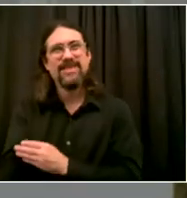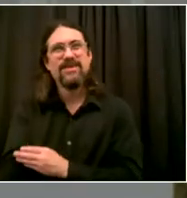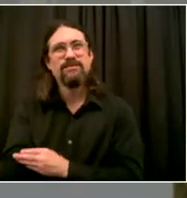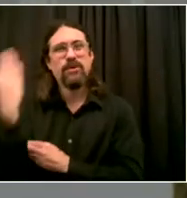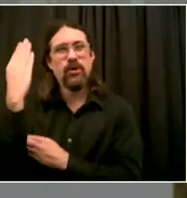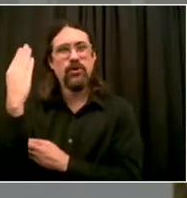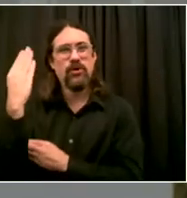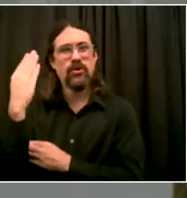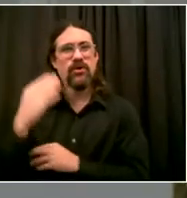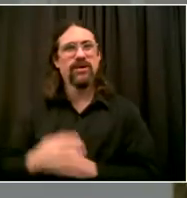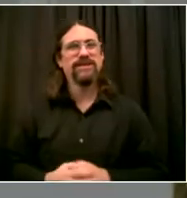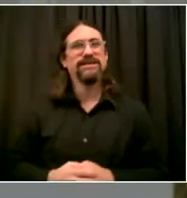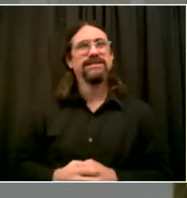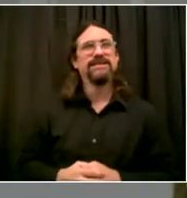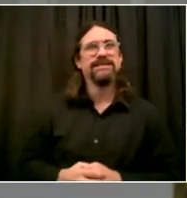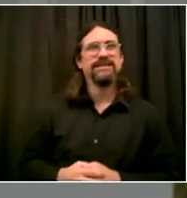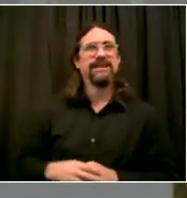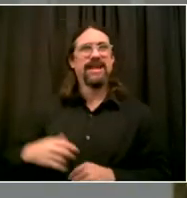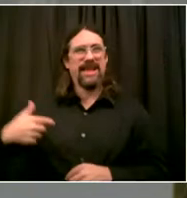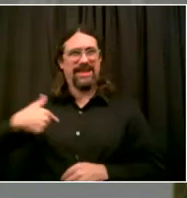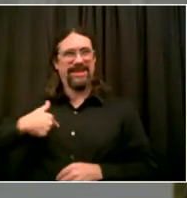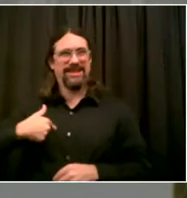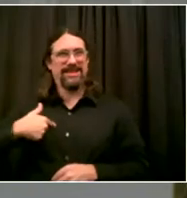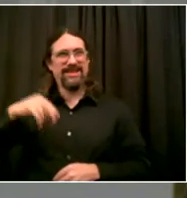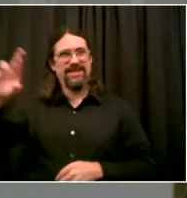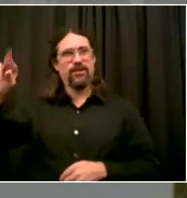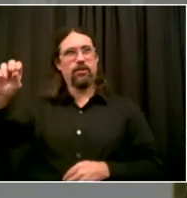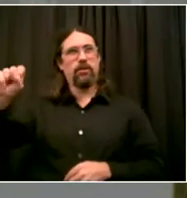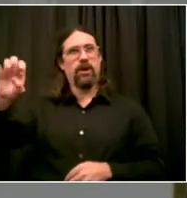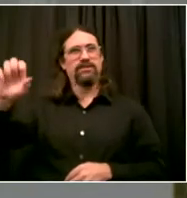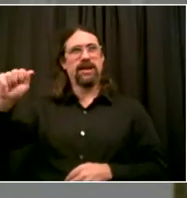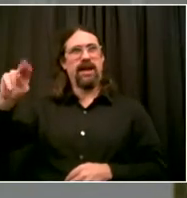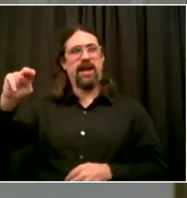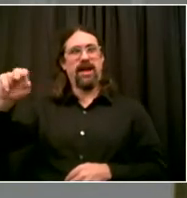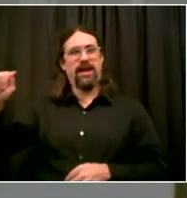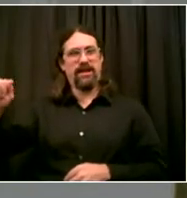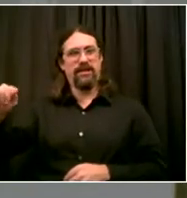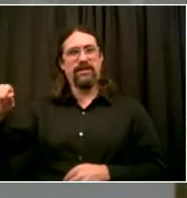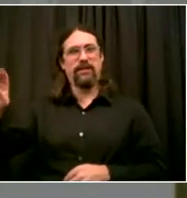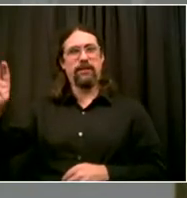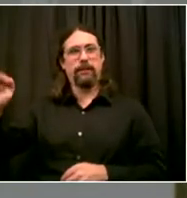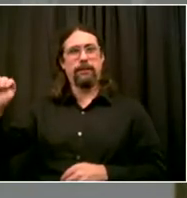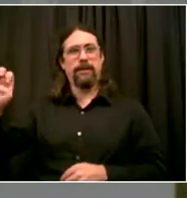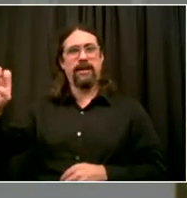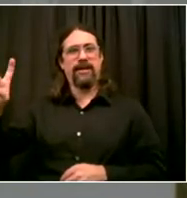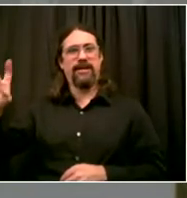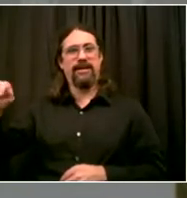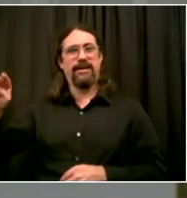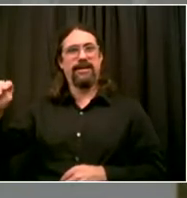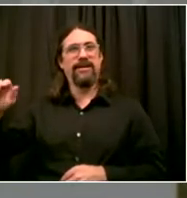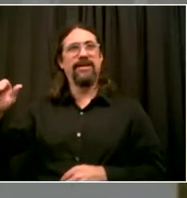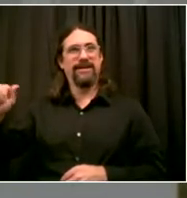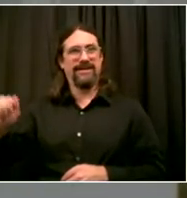Rosanna Medina, and I'm the owner of FAS La Greenua. It's an undergarments